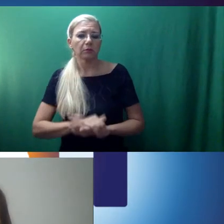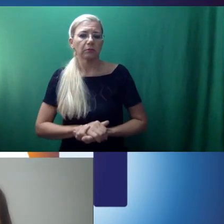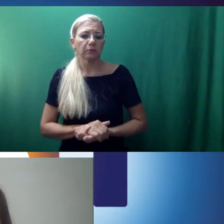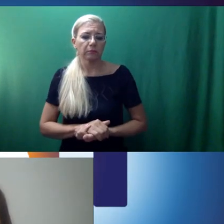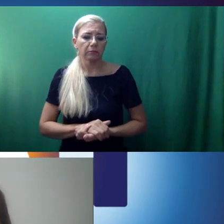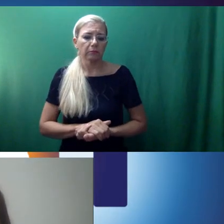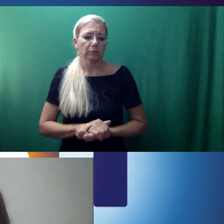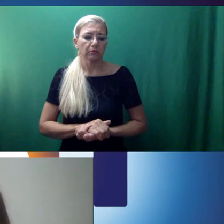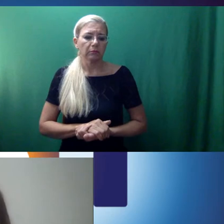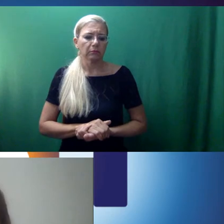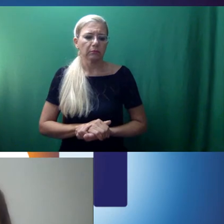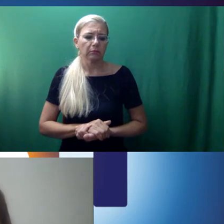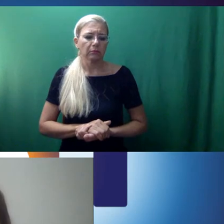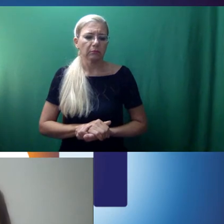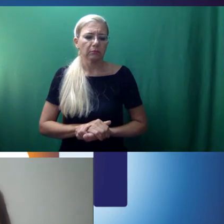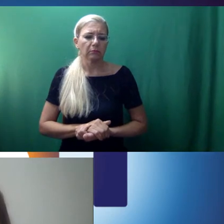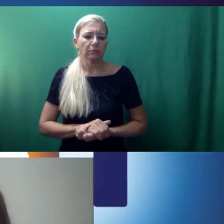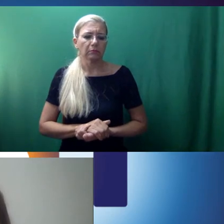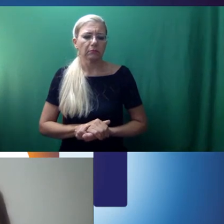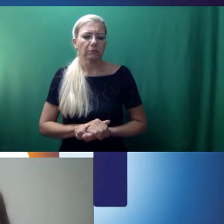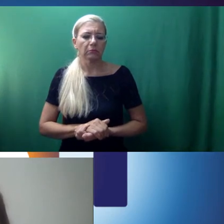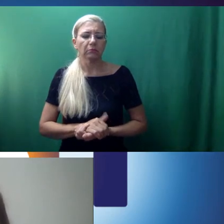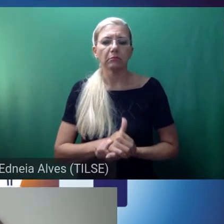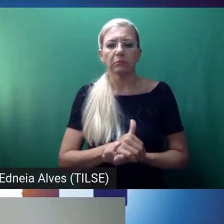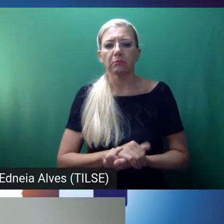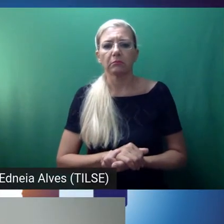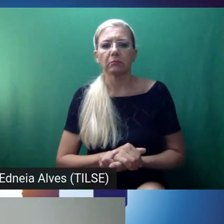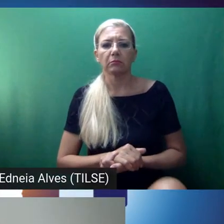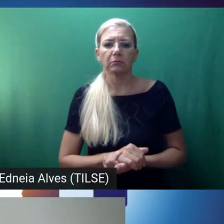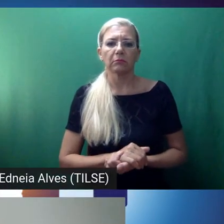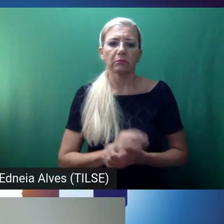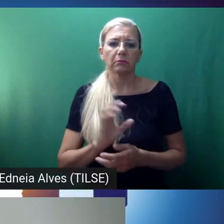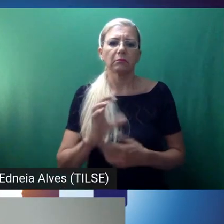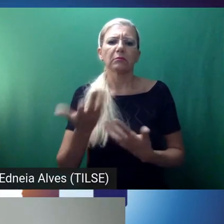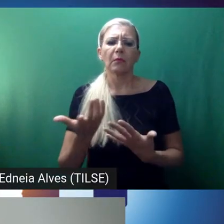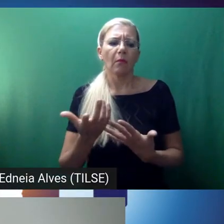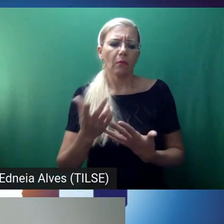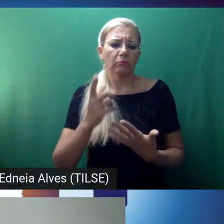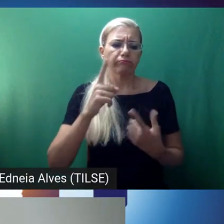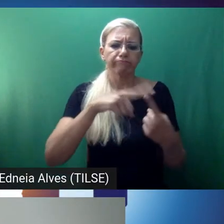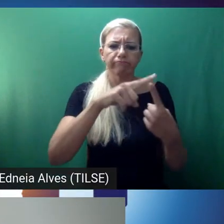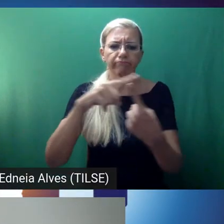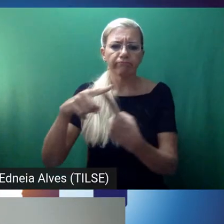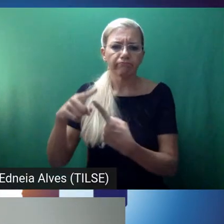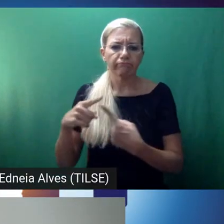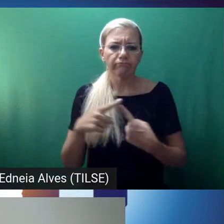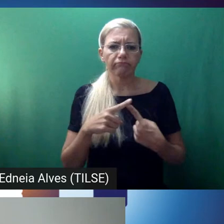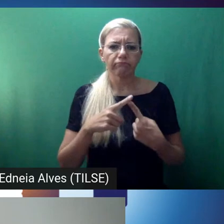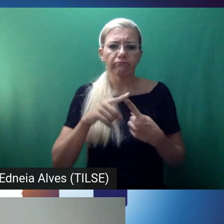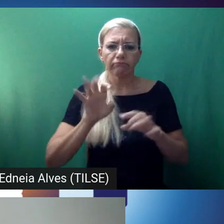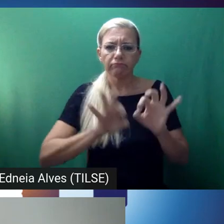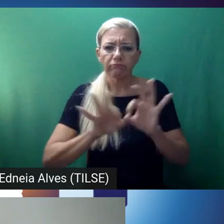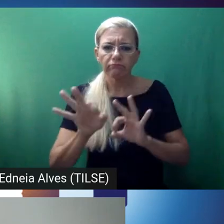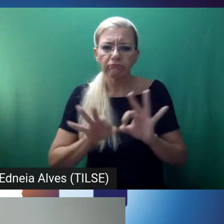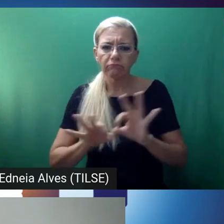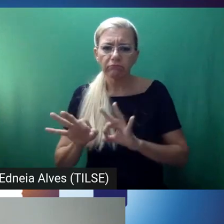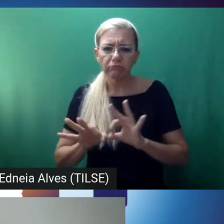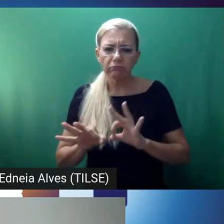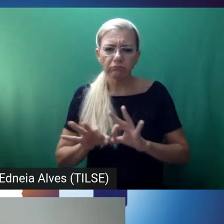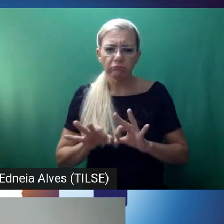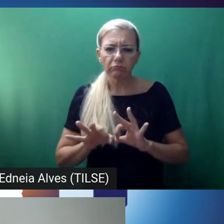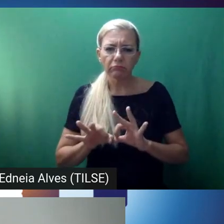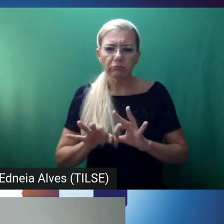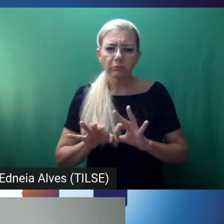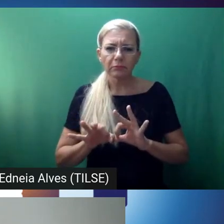And what kind of advice would you have for the language specialist who's working with professionals from other areas,